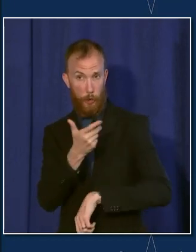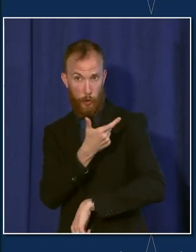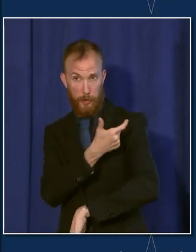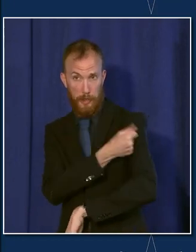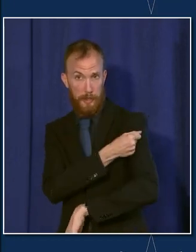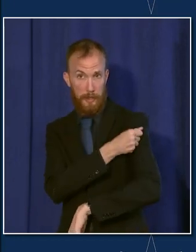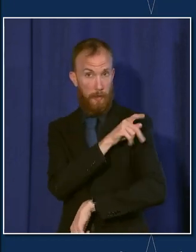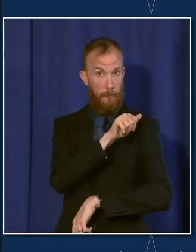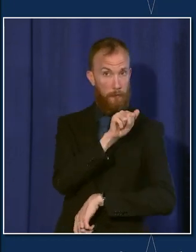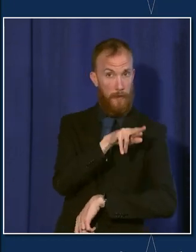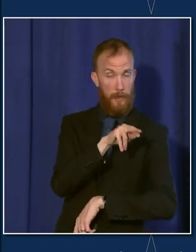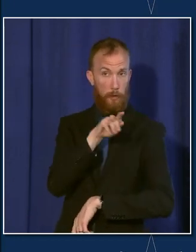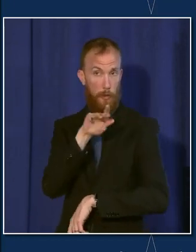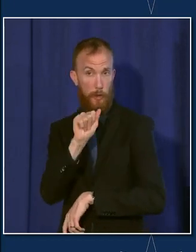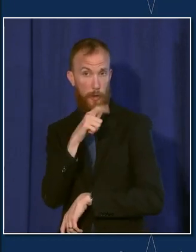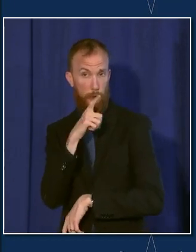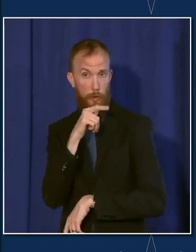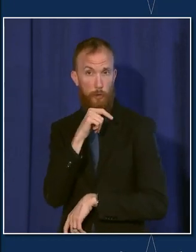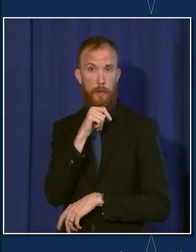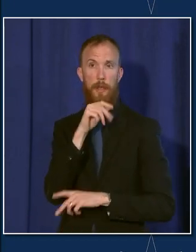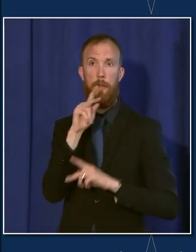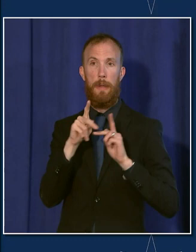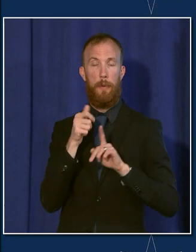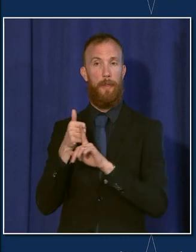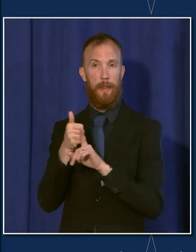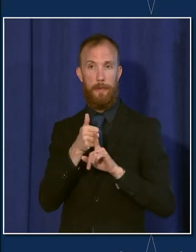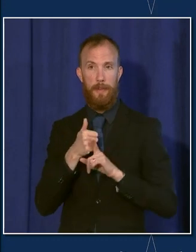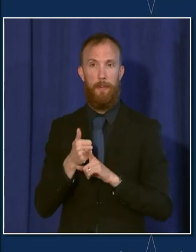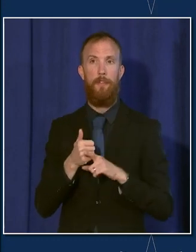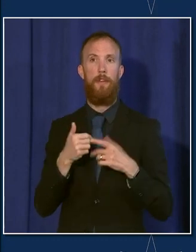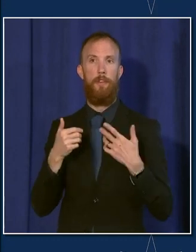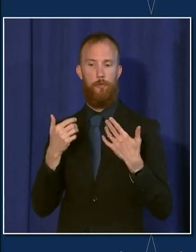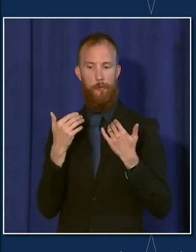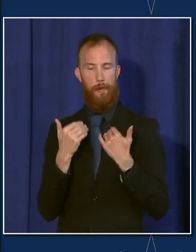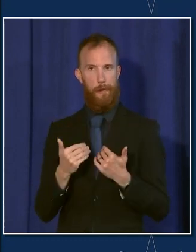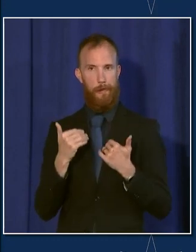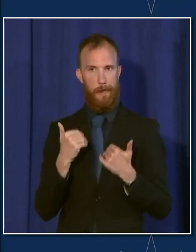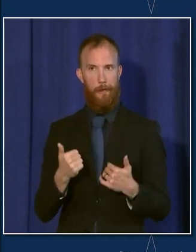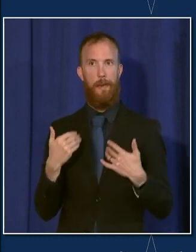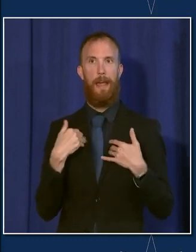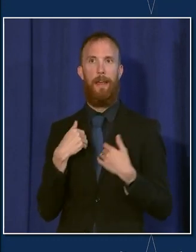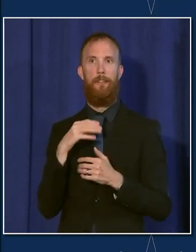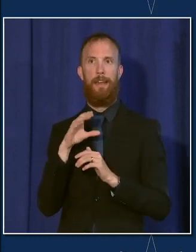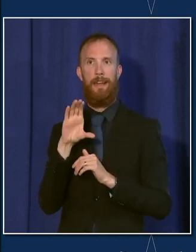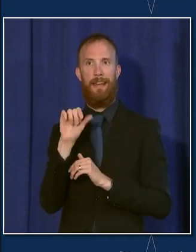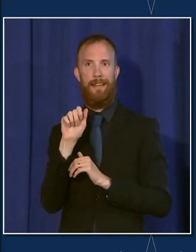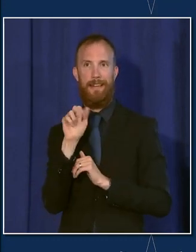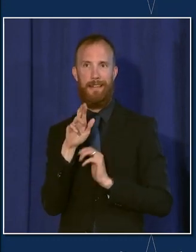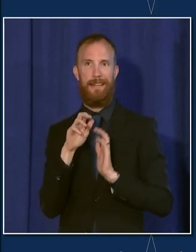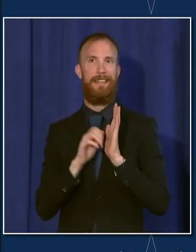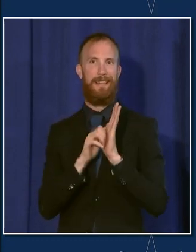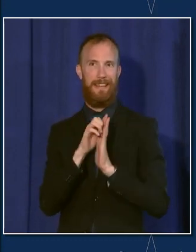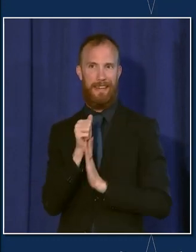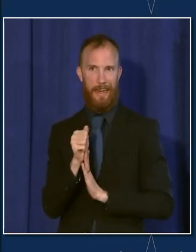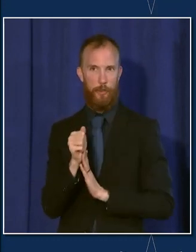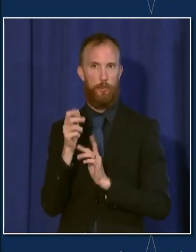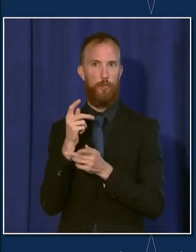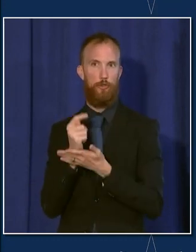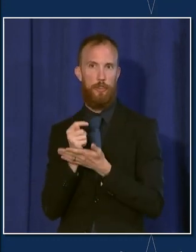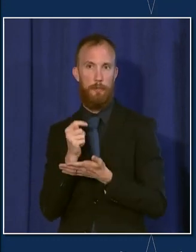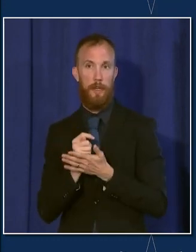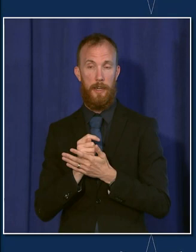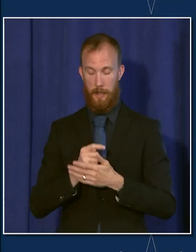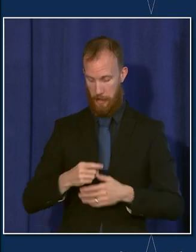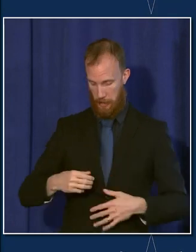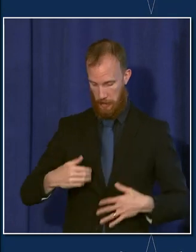Pfizer or Moderna are people who have been receiving active cancer treatment, people who have received an organ transplant and are taking